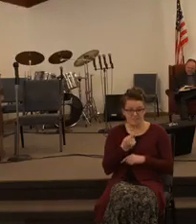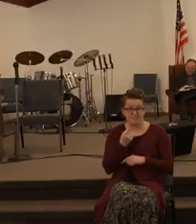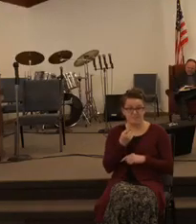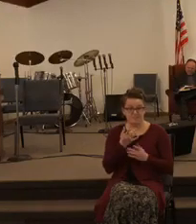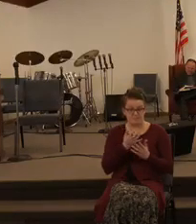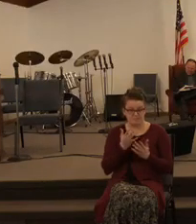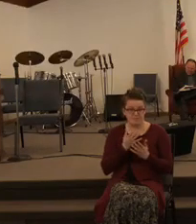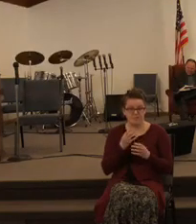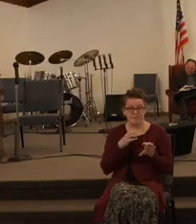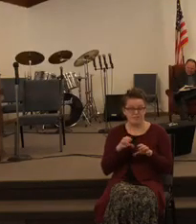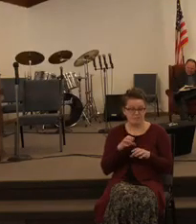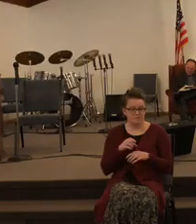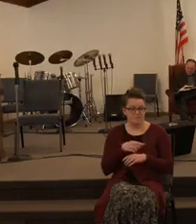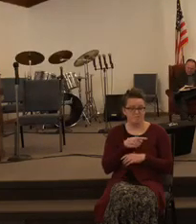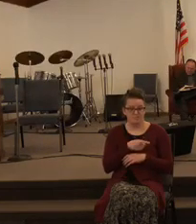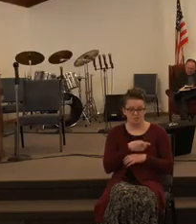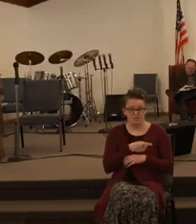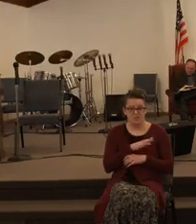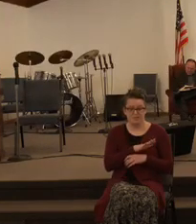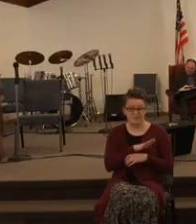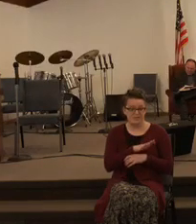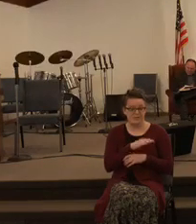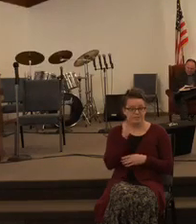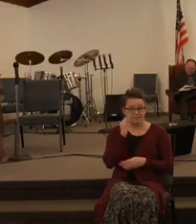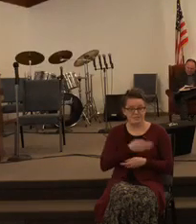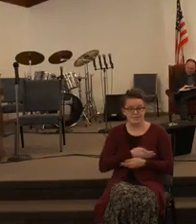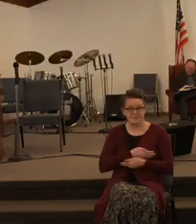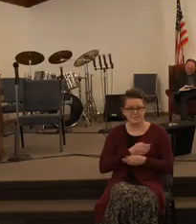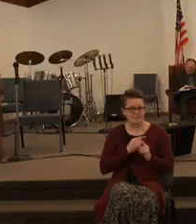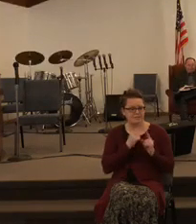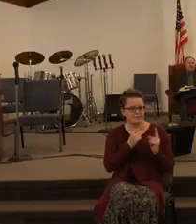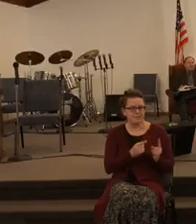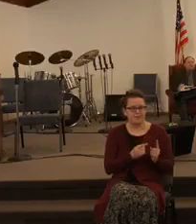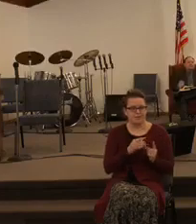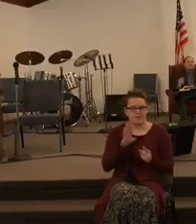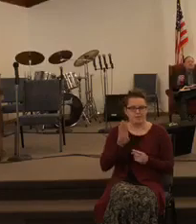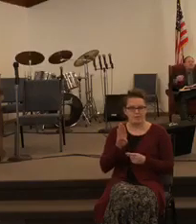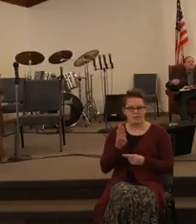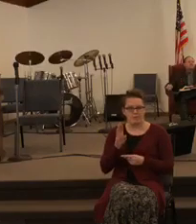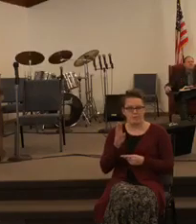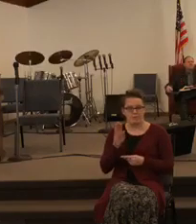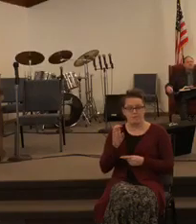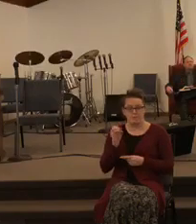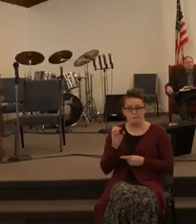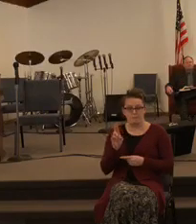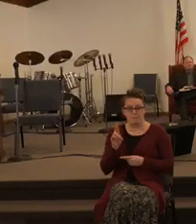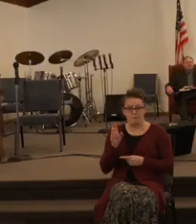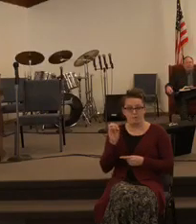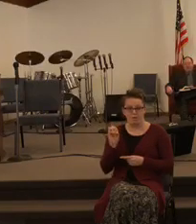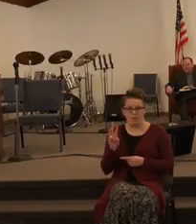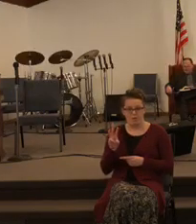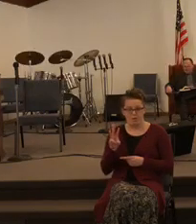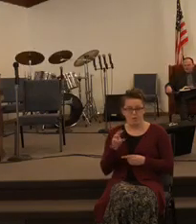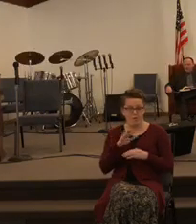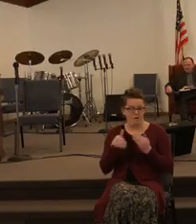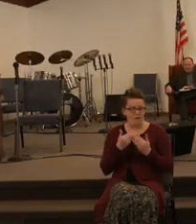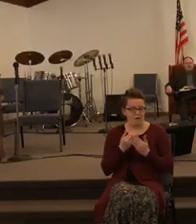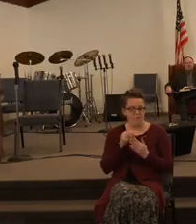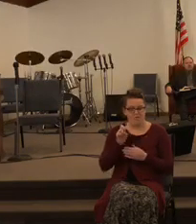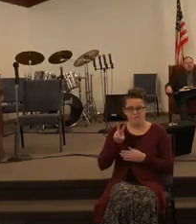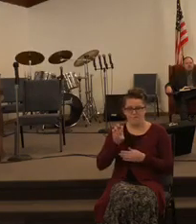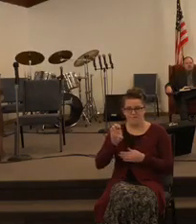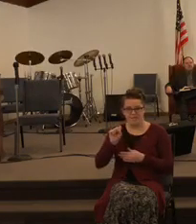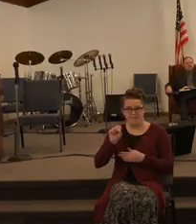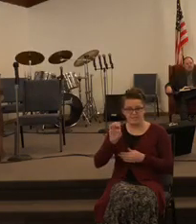you and your sons go and borrow every vessel that you can borrow he